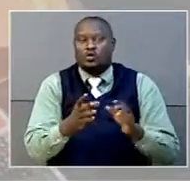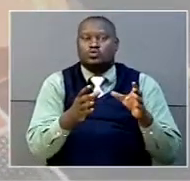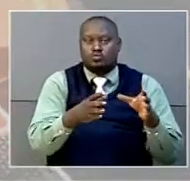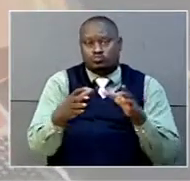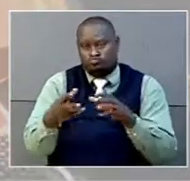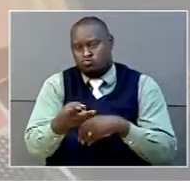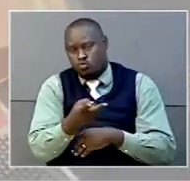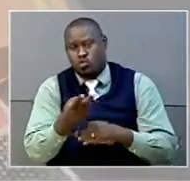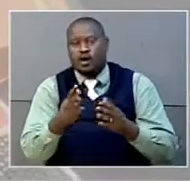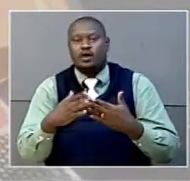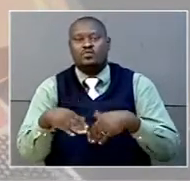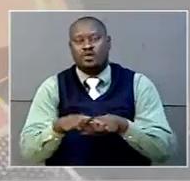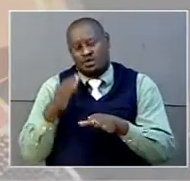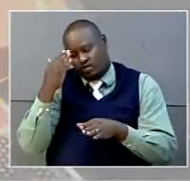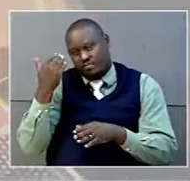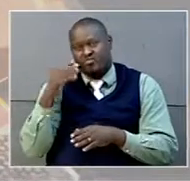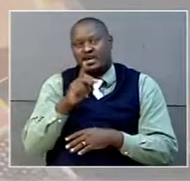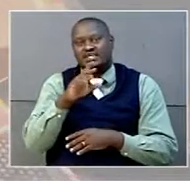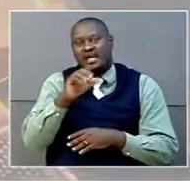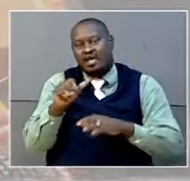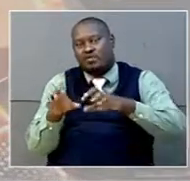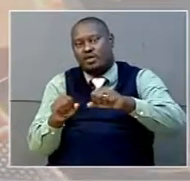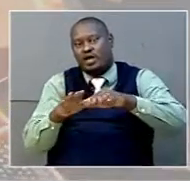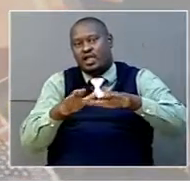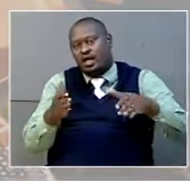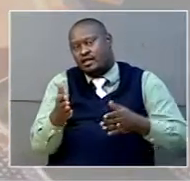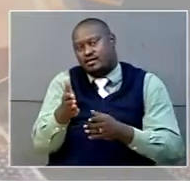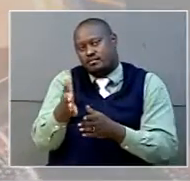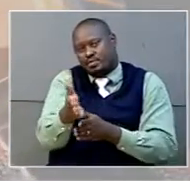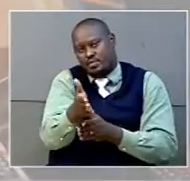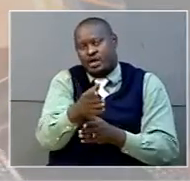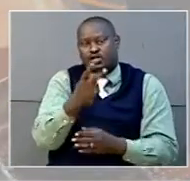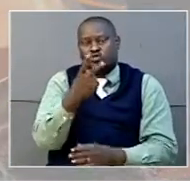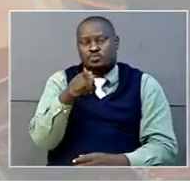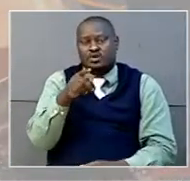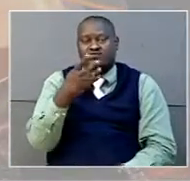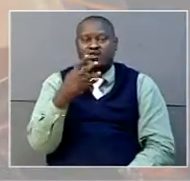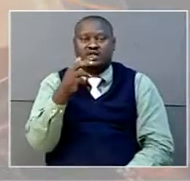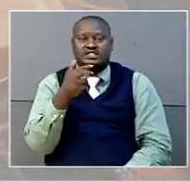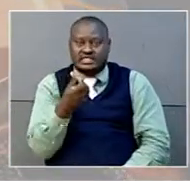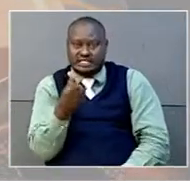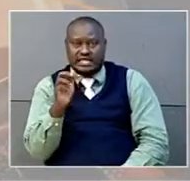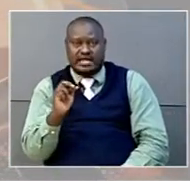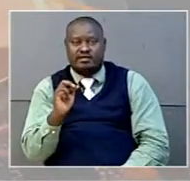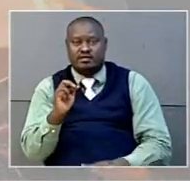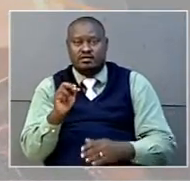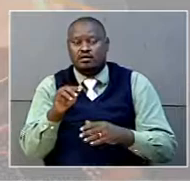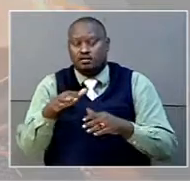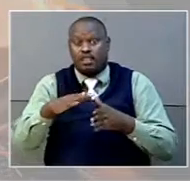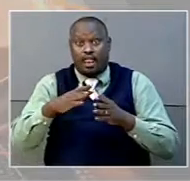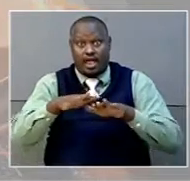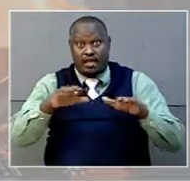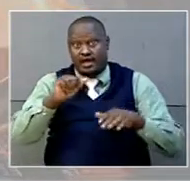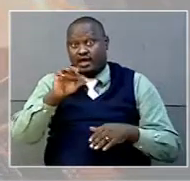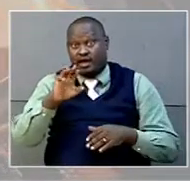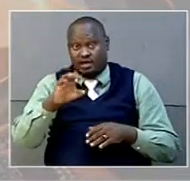former had encroached on the latter's 2.468 acres of land during the ongoing McCarrie